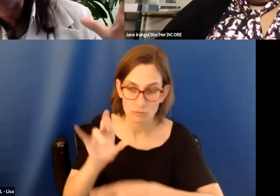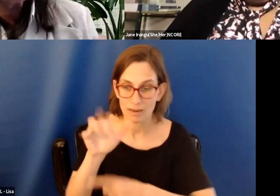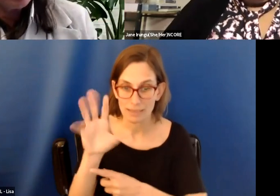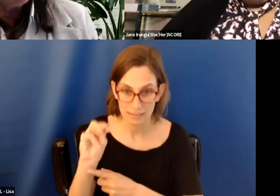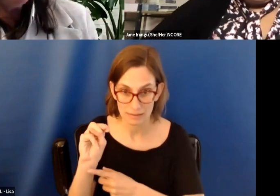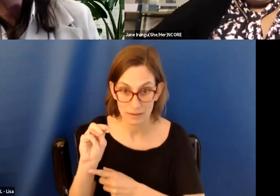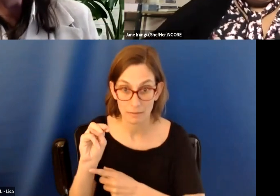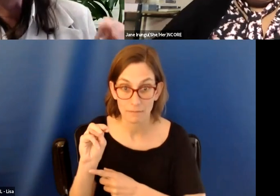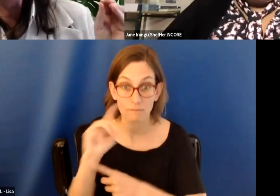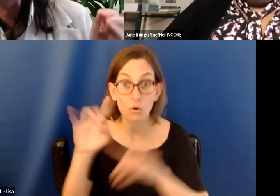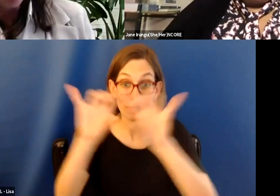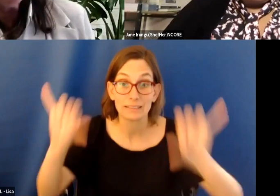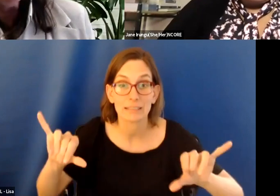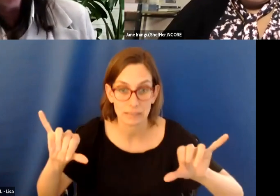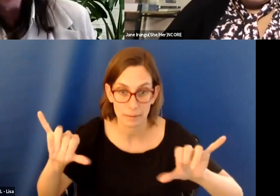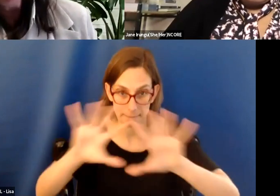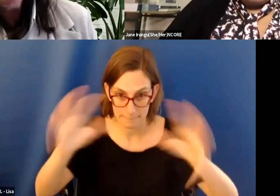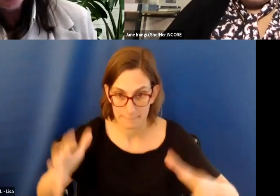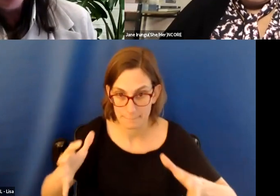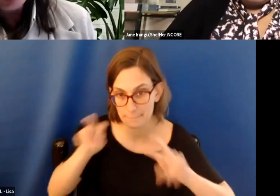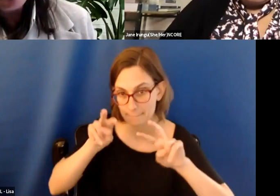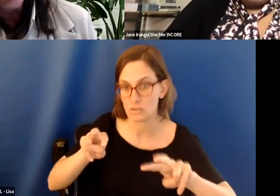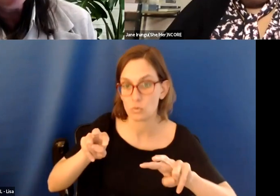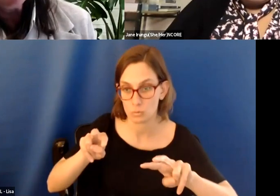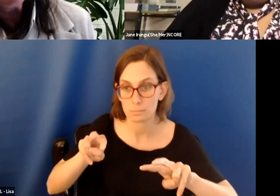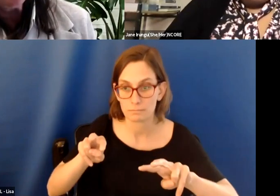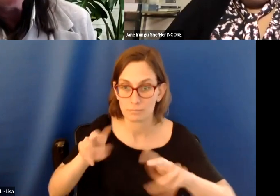at it as a system, which I strongly encourage people to do.